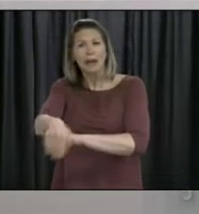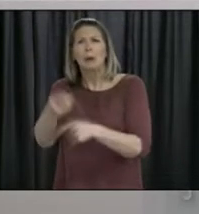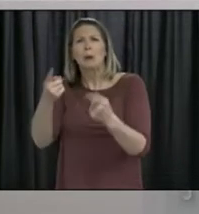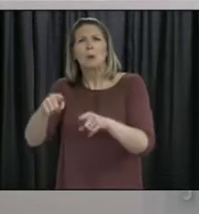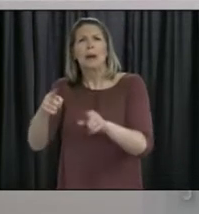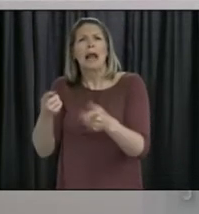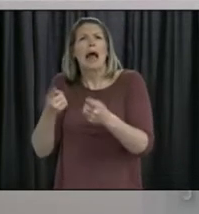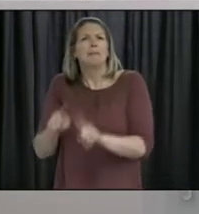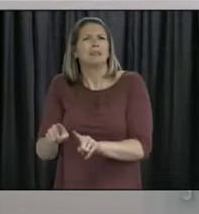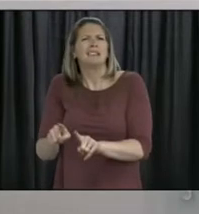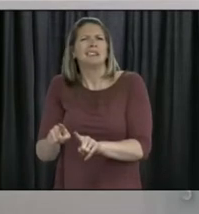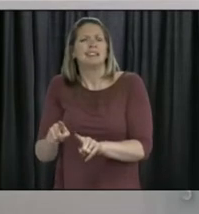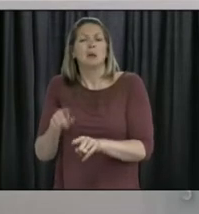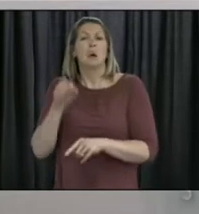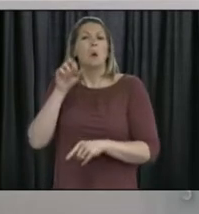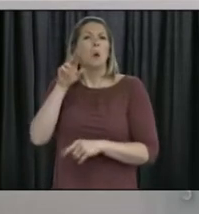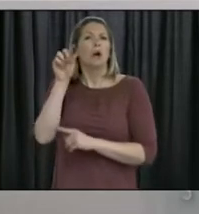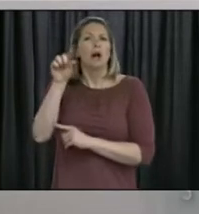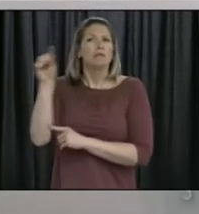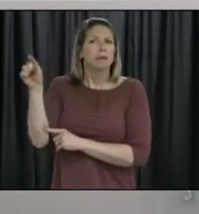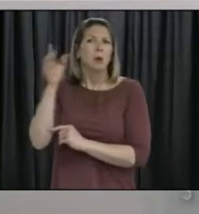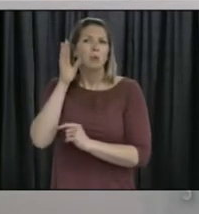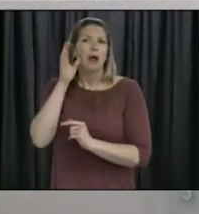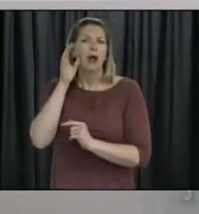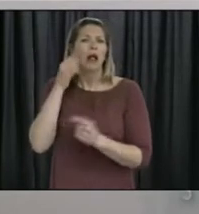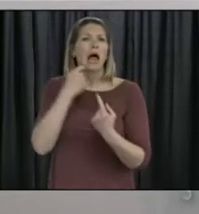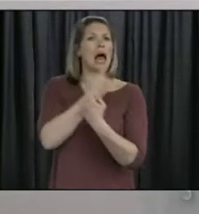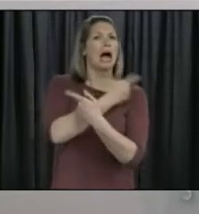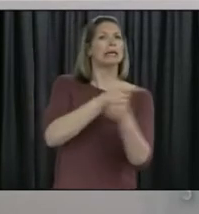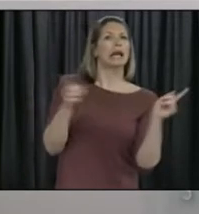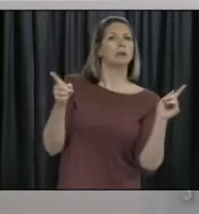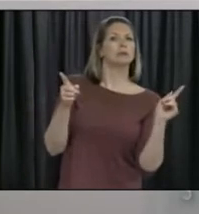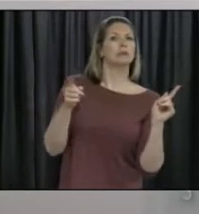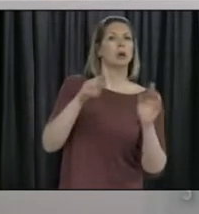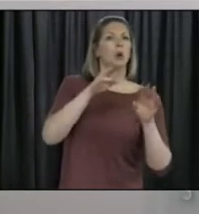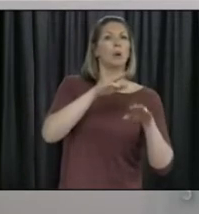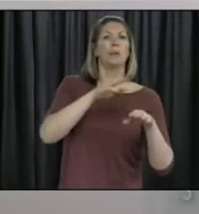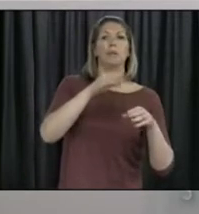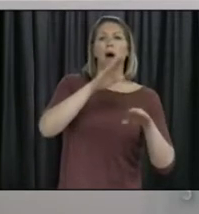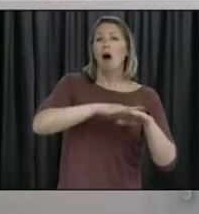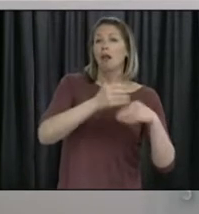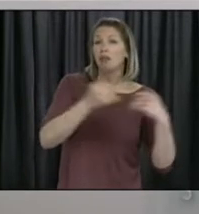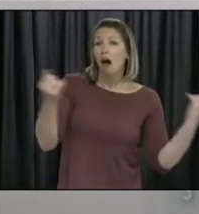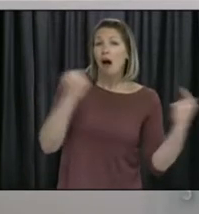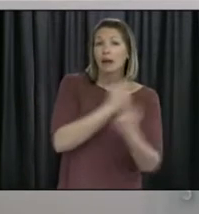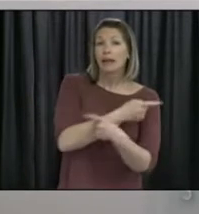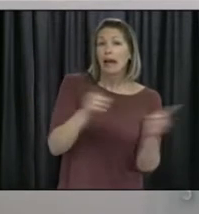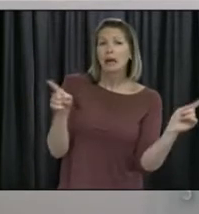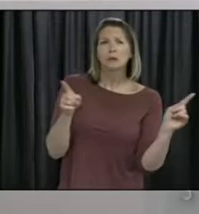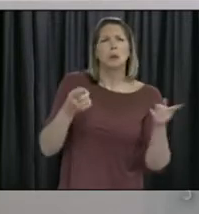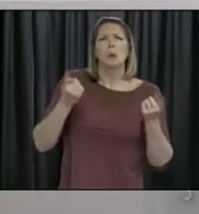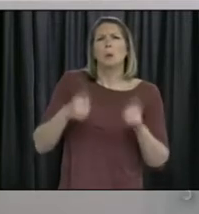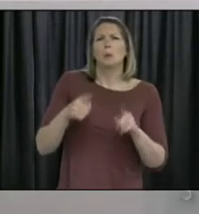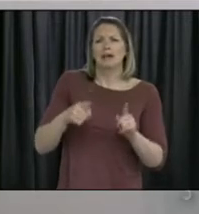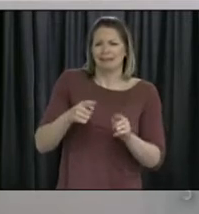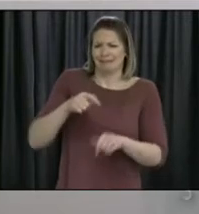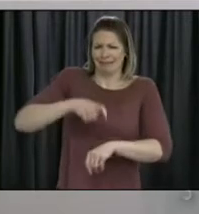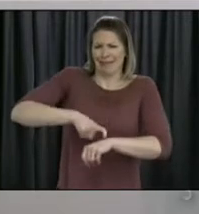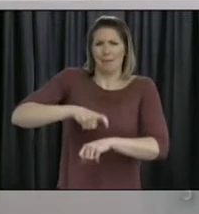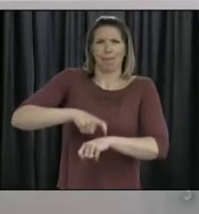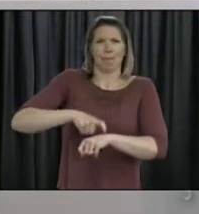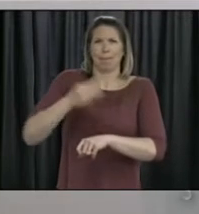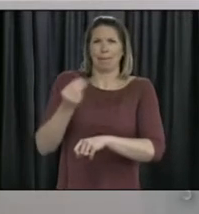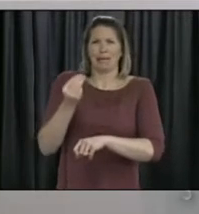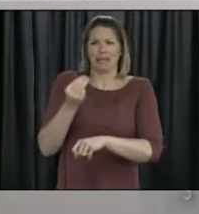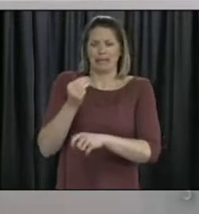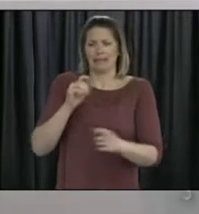will the government issue a statement on Sunday to tell people on some business that they